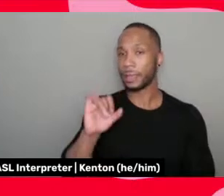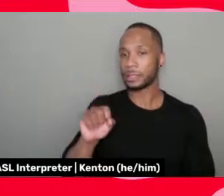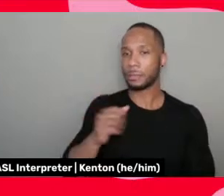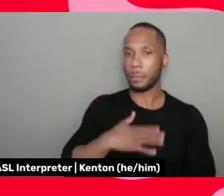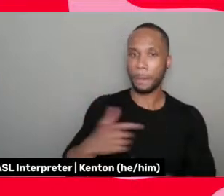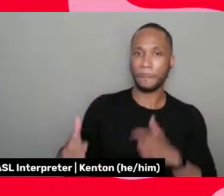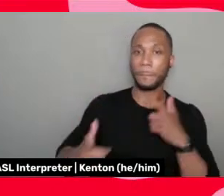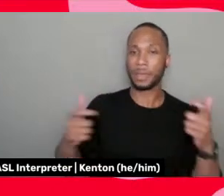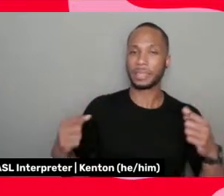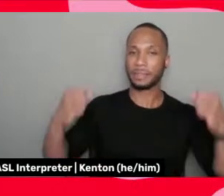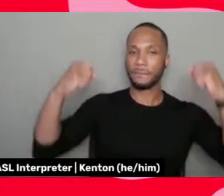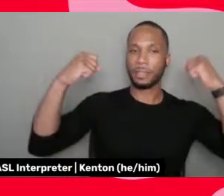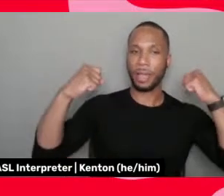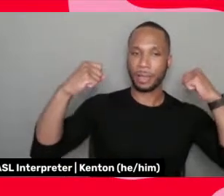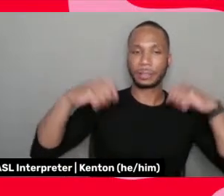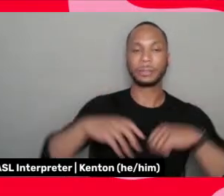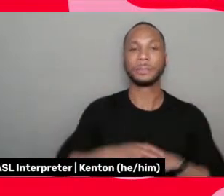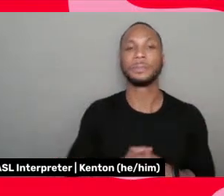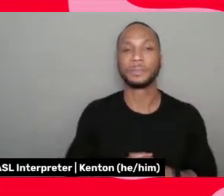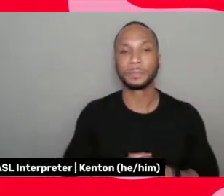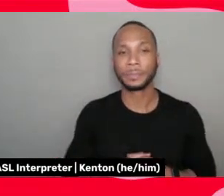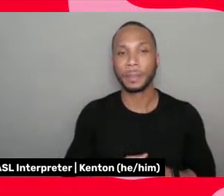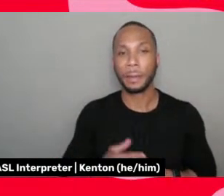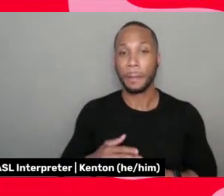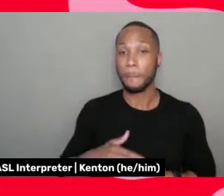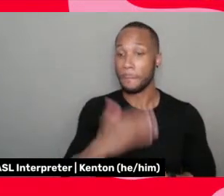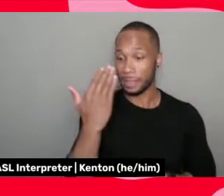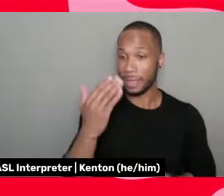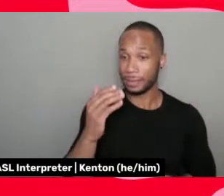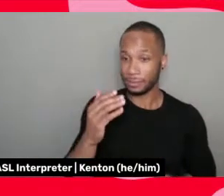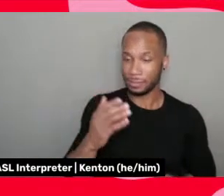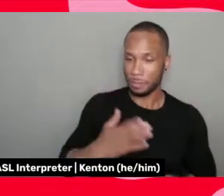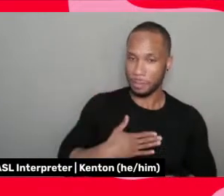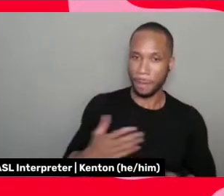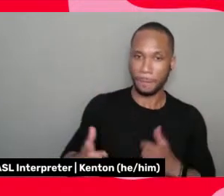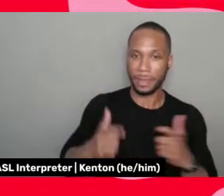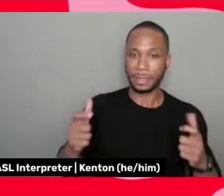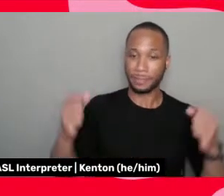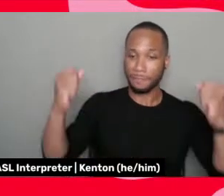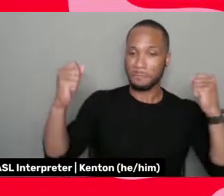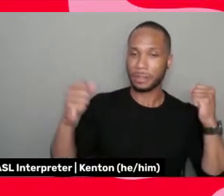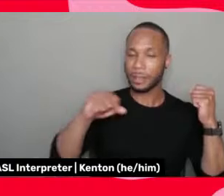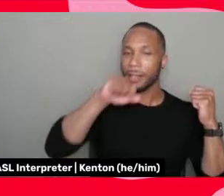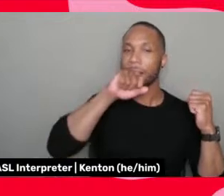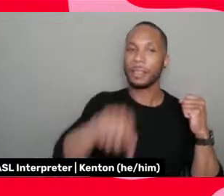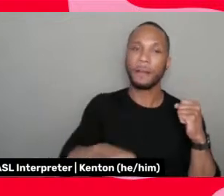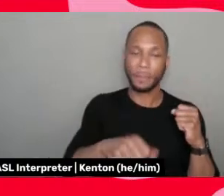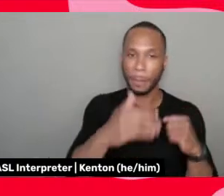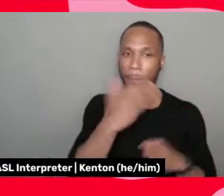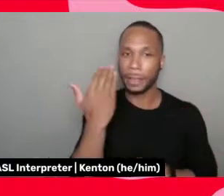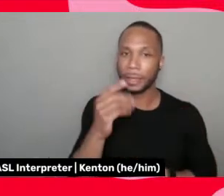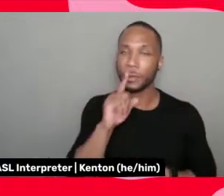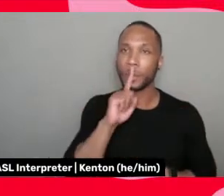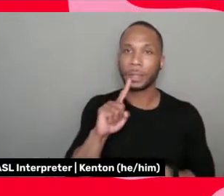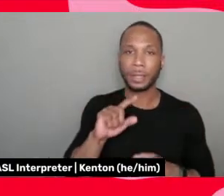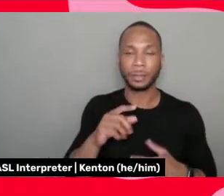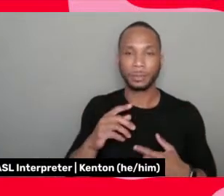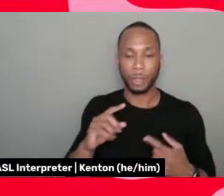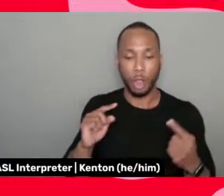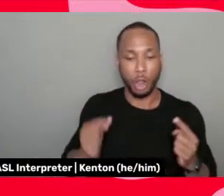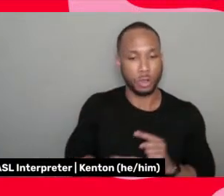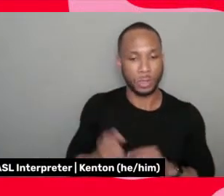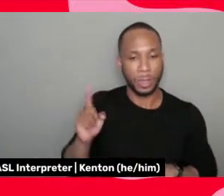it's my biggest one. It's my biggest flex. Like, I love being black and it just, it hurts so much that we cannot just